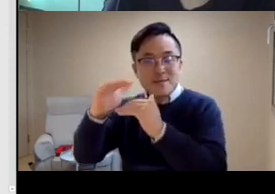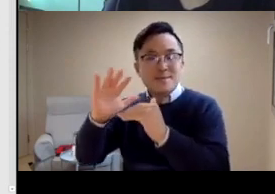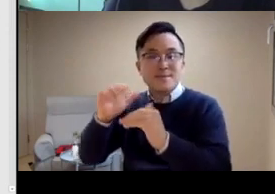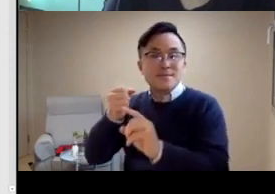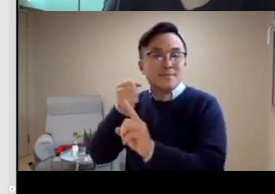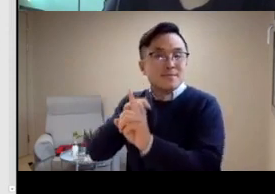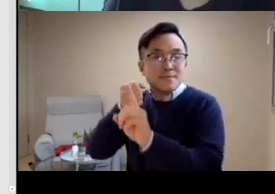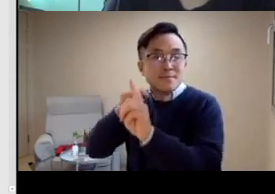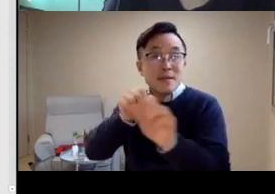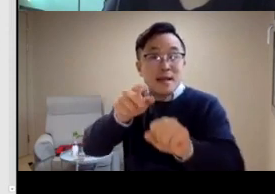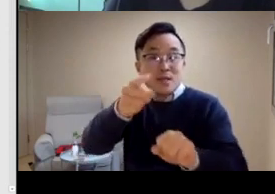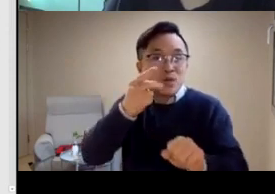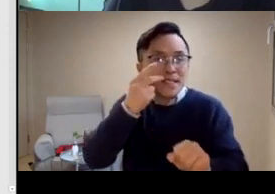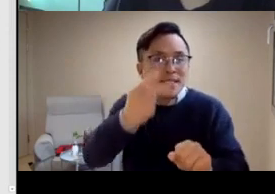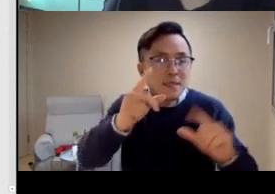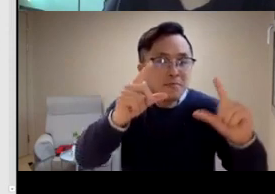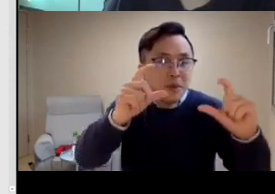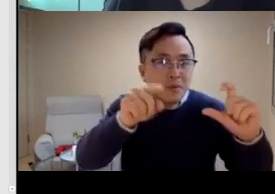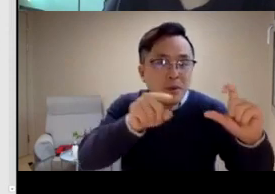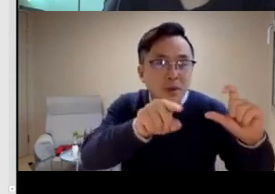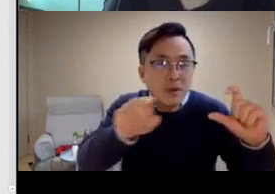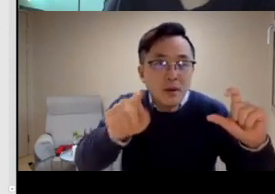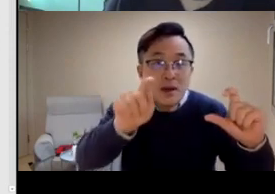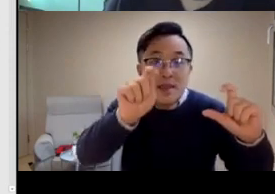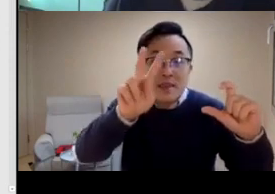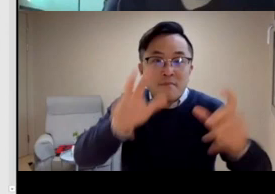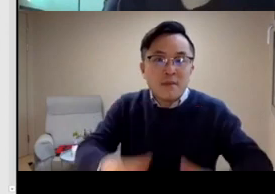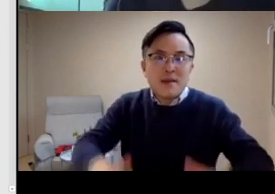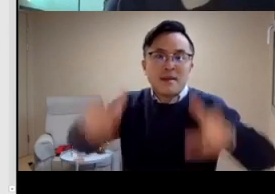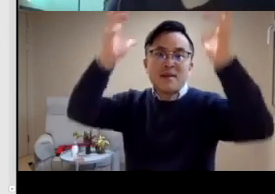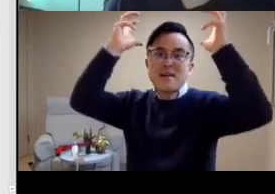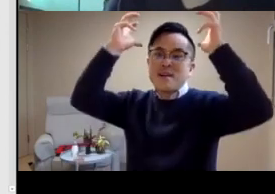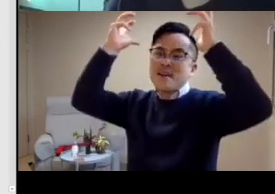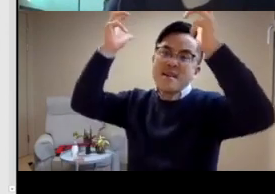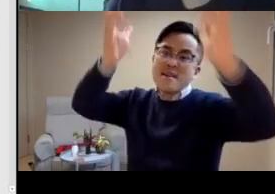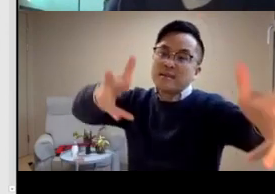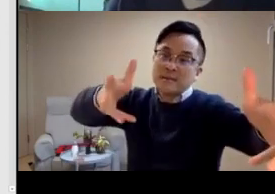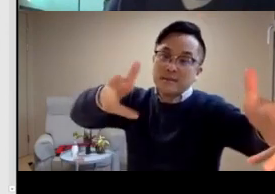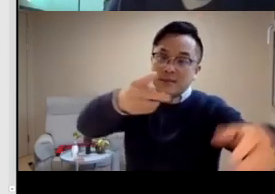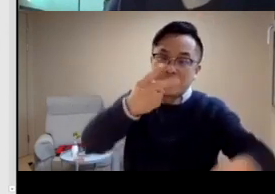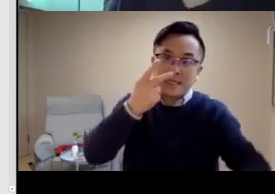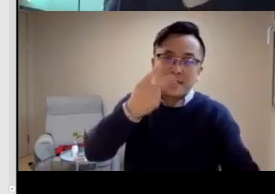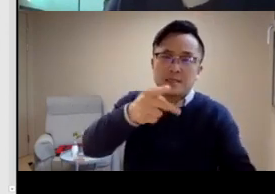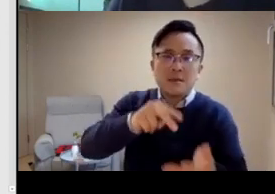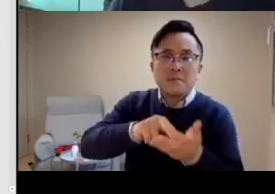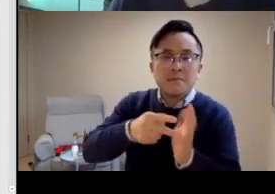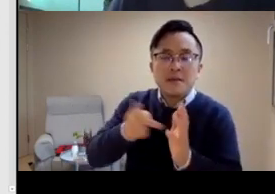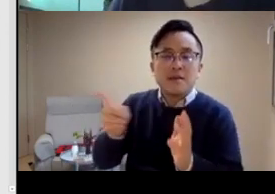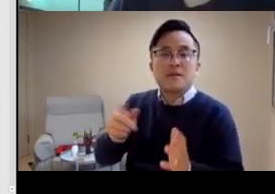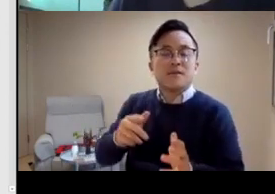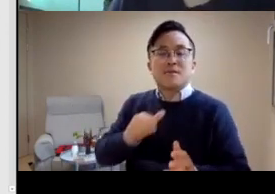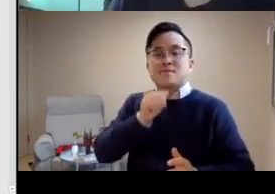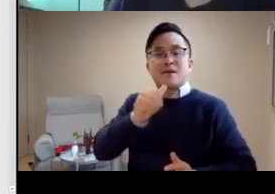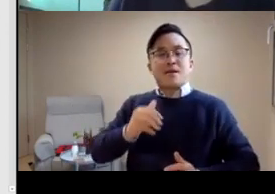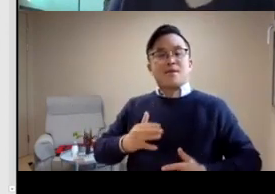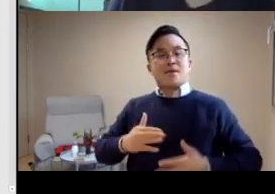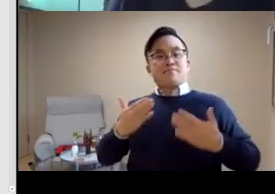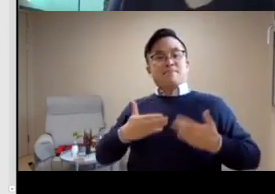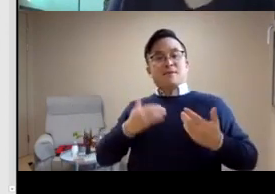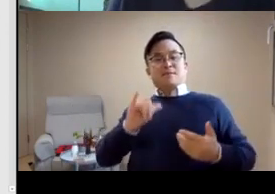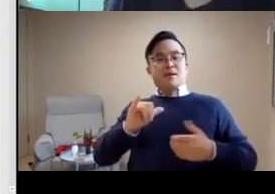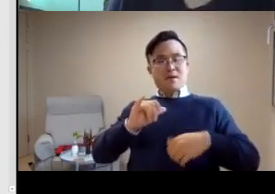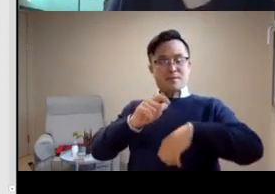television, full interpreting or sign language or captioning. You see those pictures down below. This is showing you how we